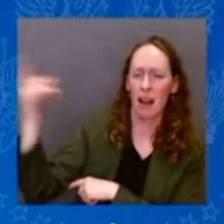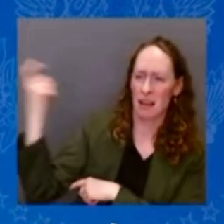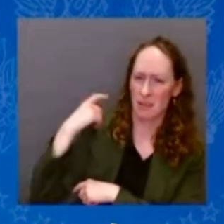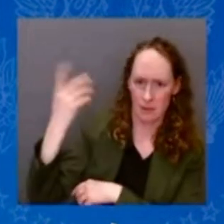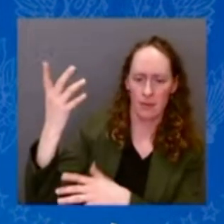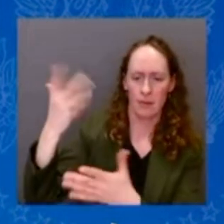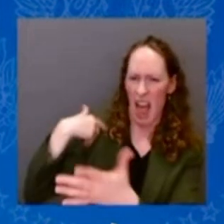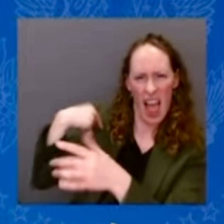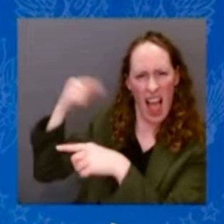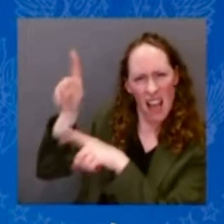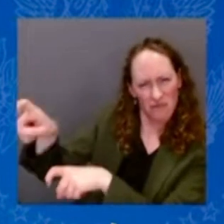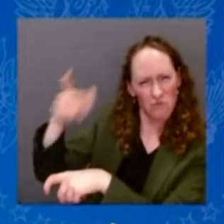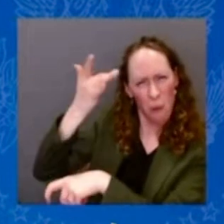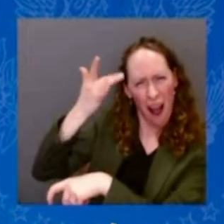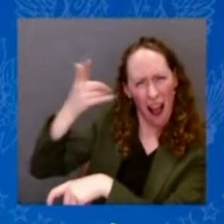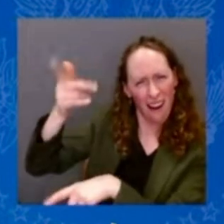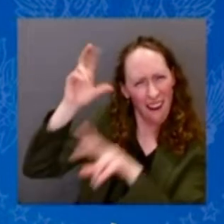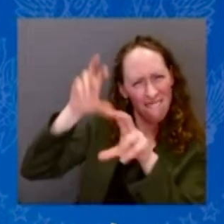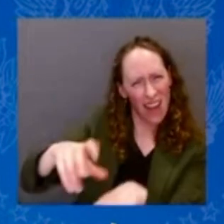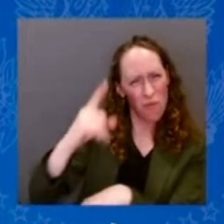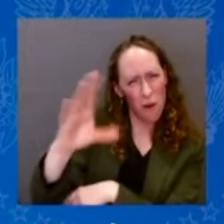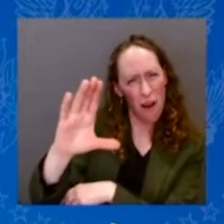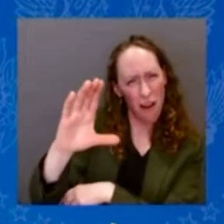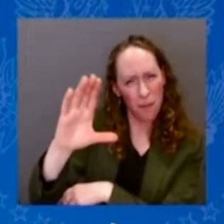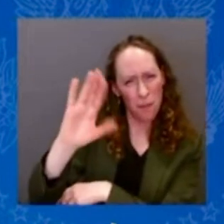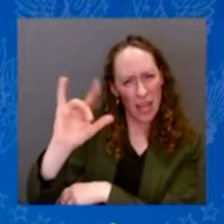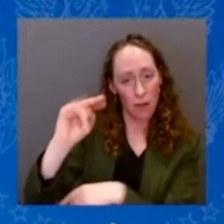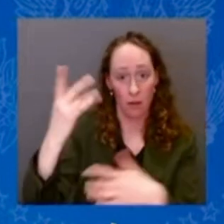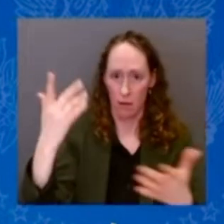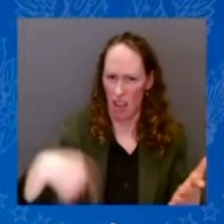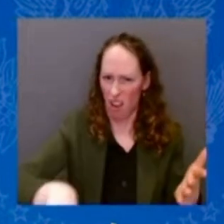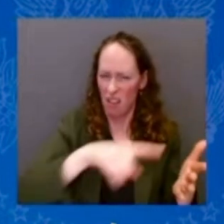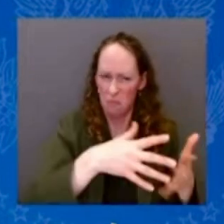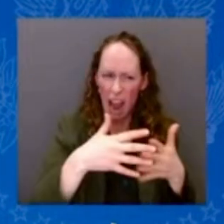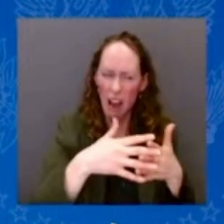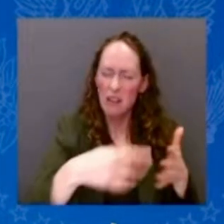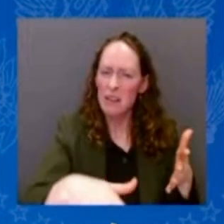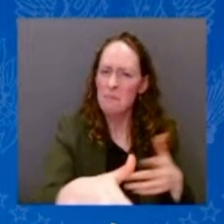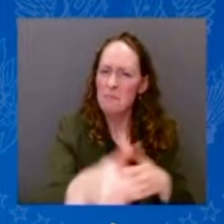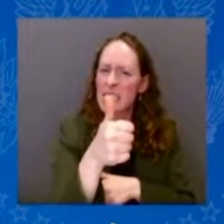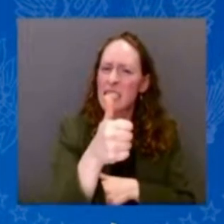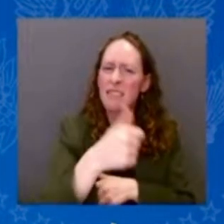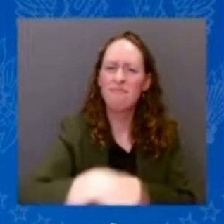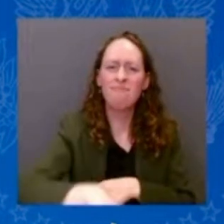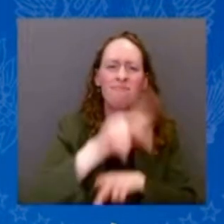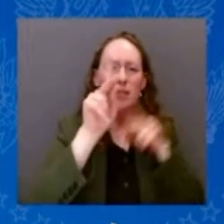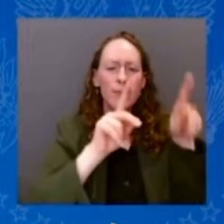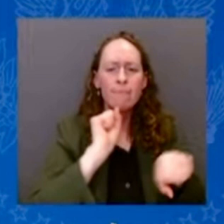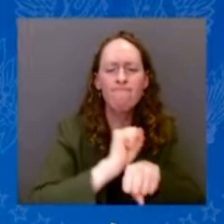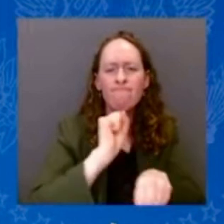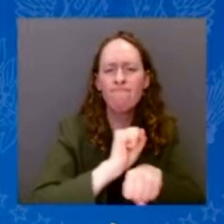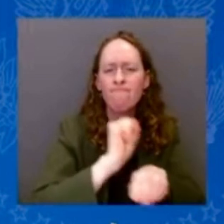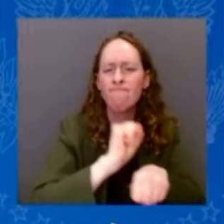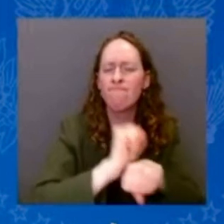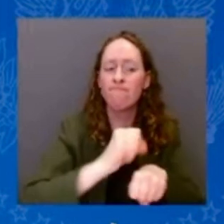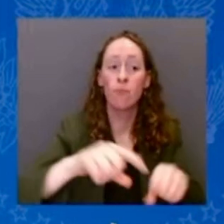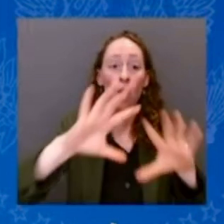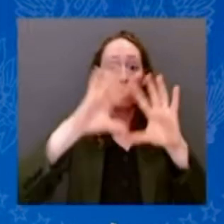said? You have the best workers in the world and the safest country in the world. That's what the president of the outfit said.